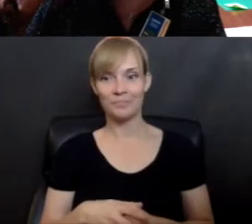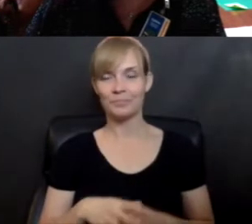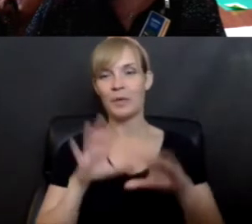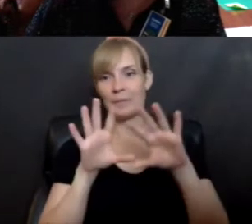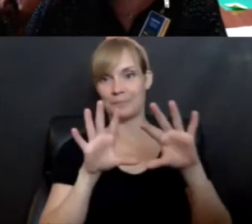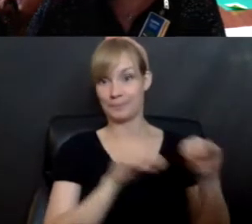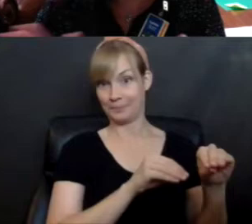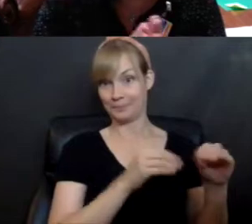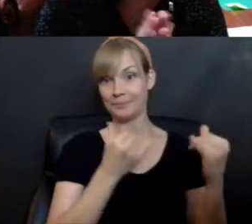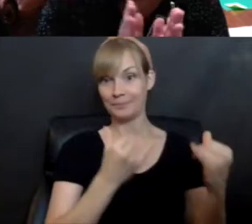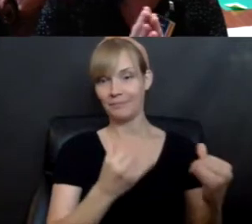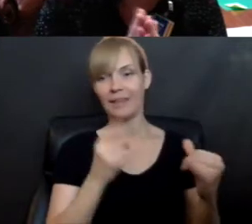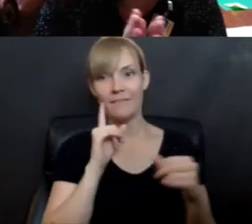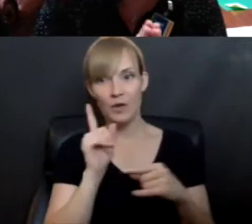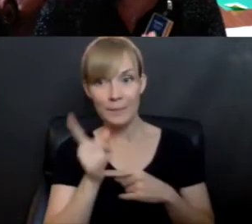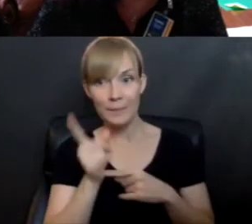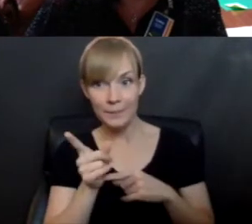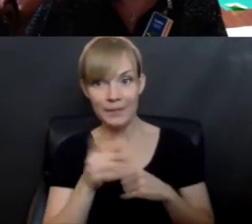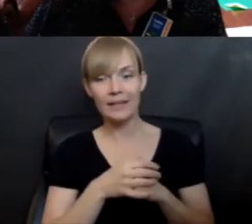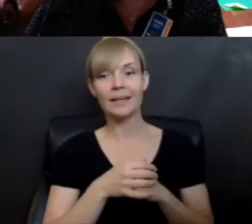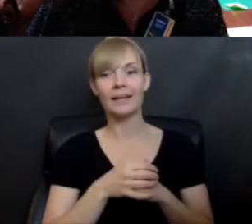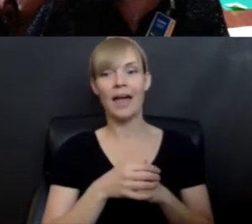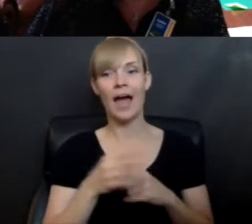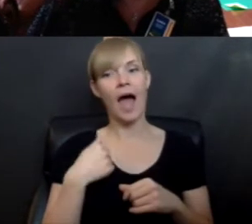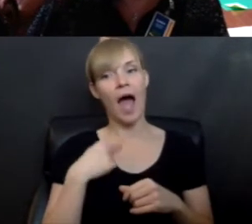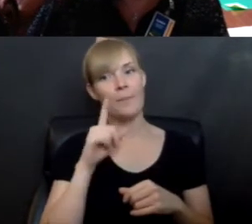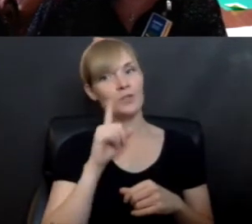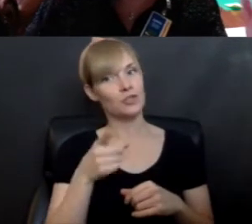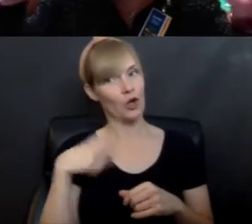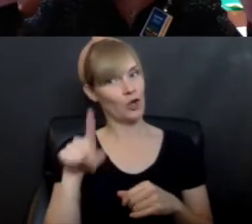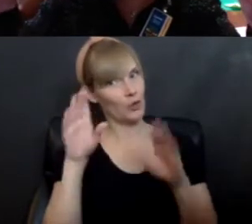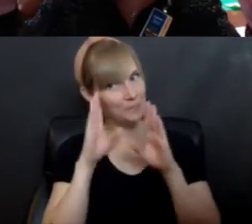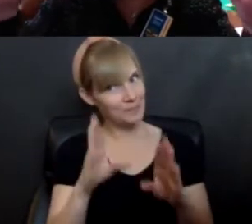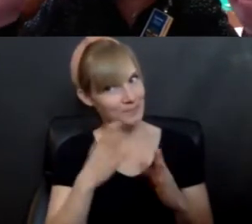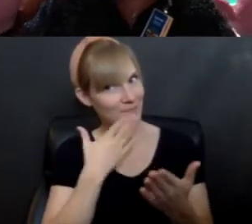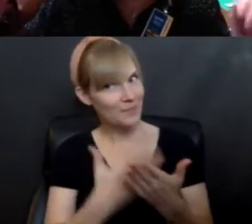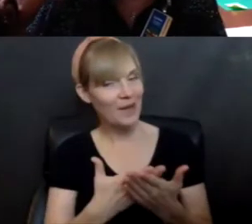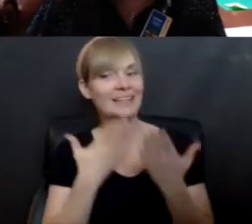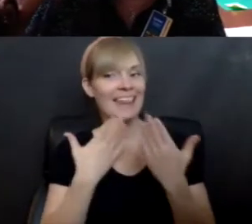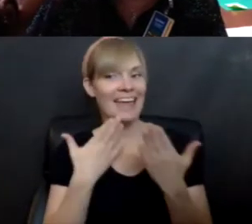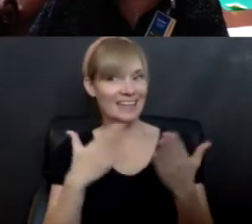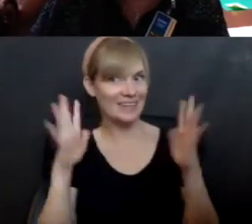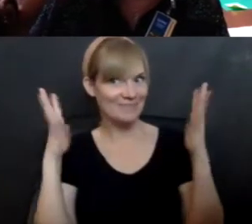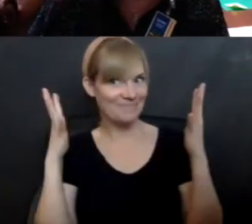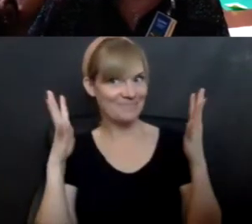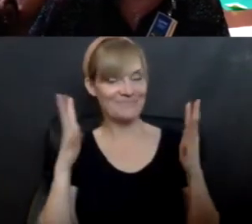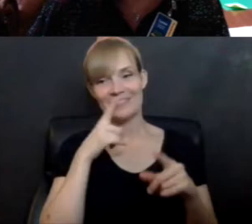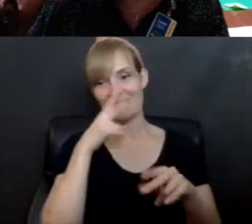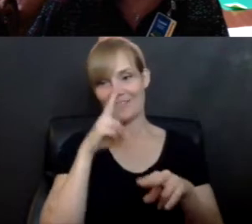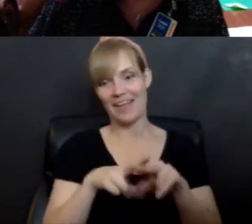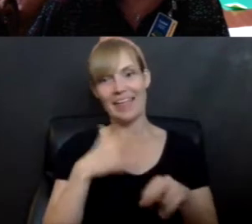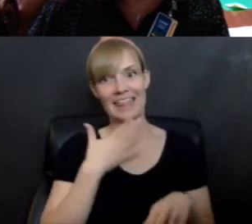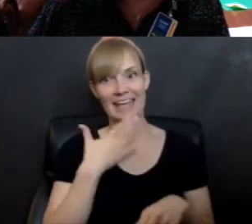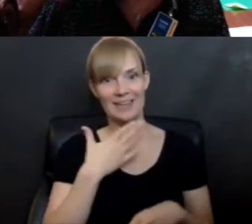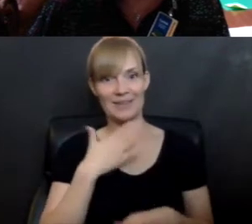to stop screen sharing for a moment. I'm guessing you guys are awesome listeners. So thank you for that. Right? That's so much fun. Thank you so